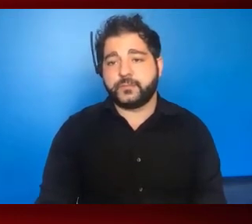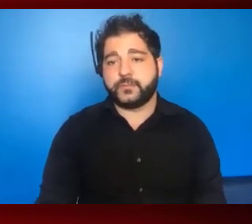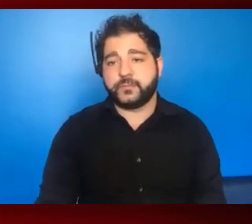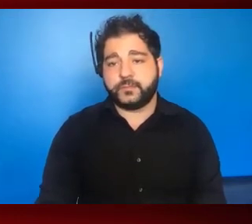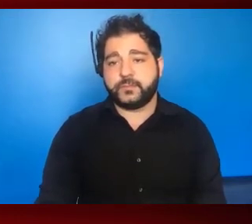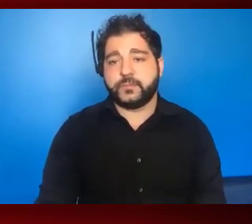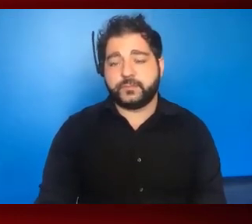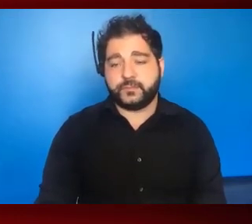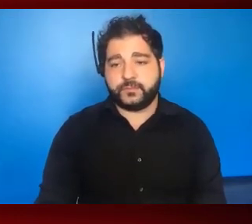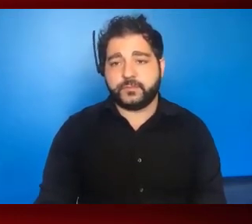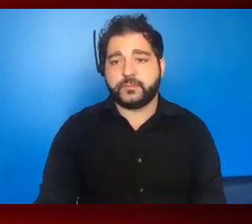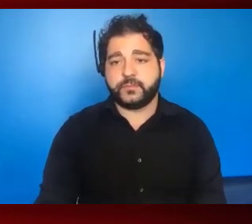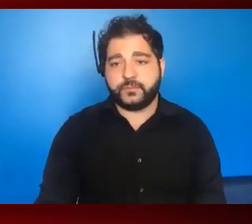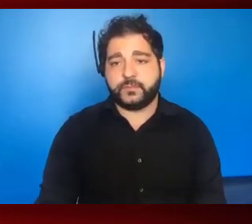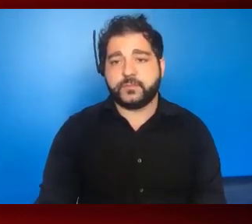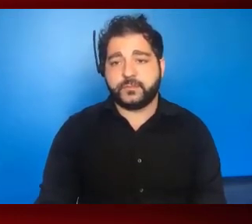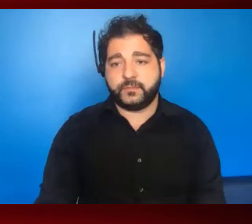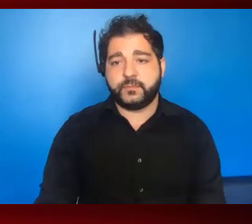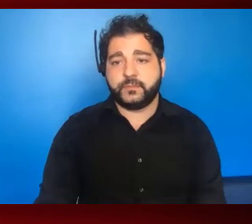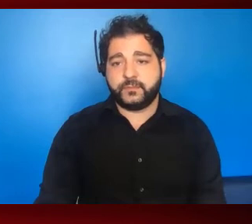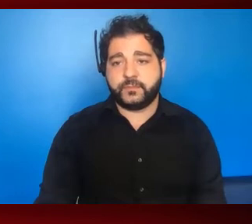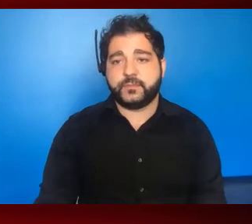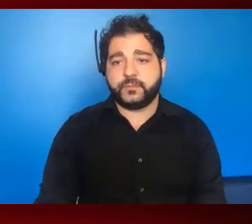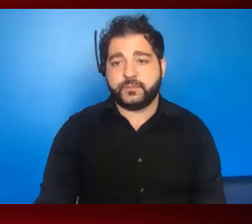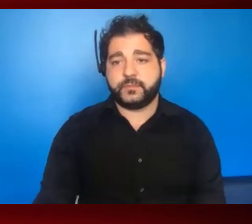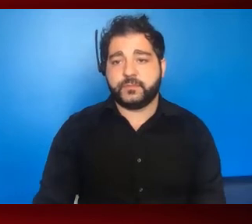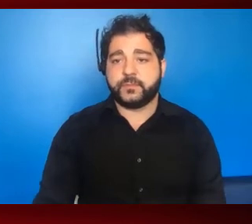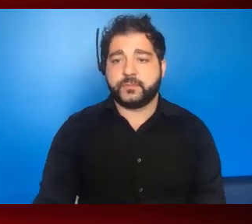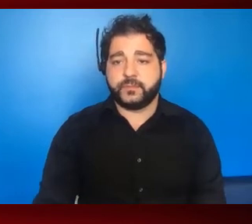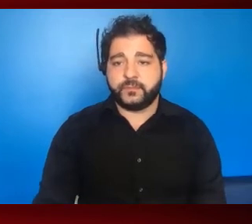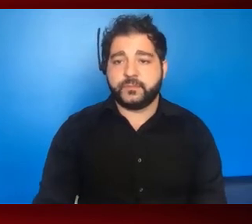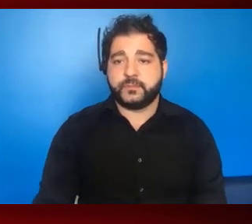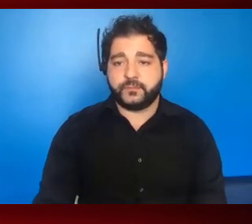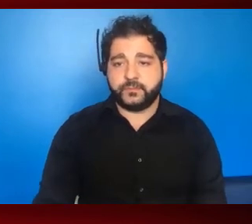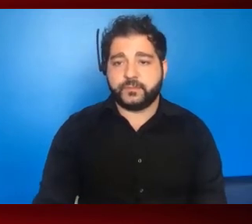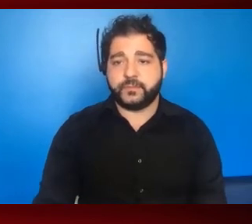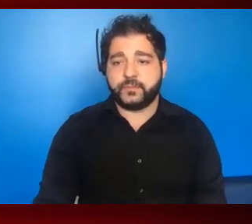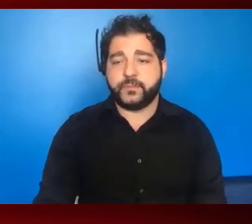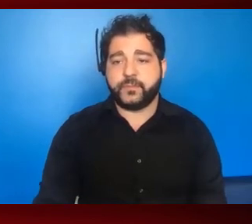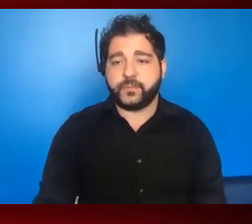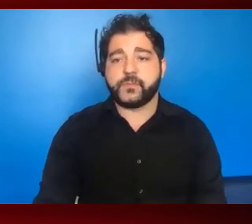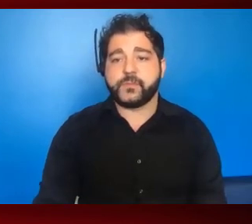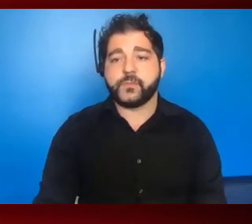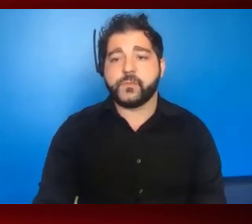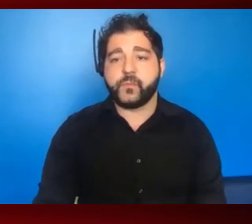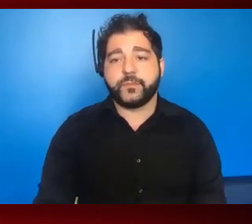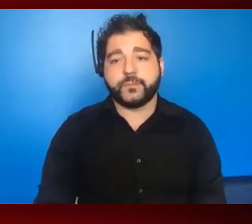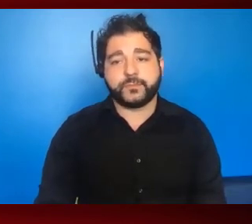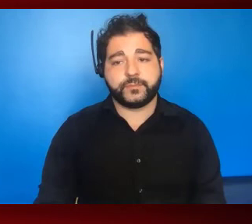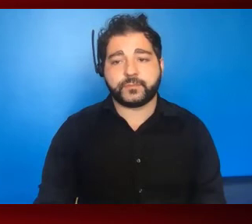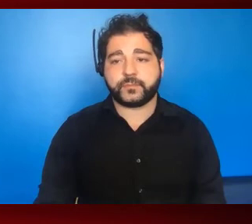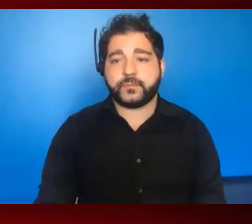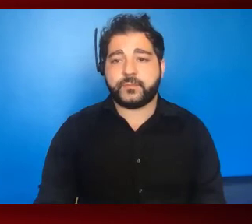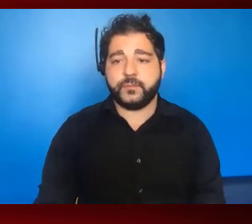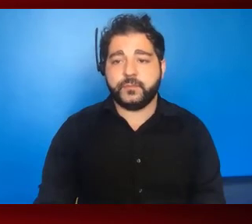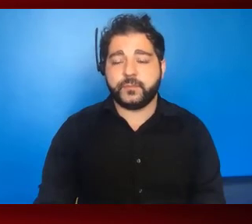criminalization through the HIV Modernization Movement Network. And I kind of share that because a lot of you may not be living with HIV, but you're